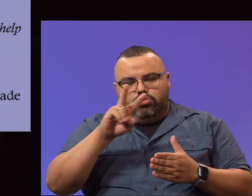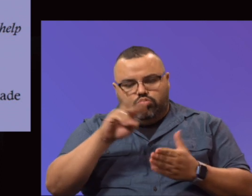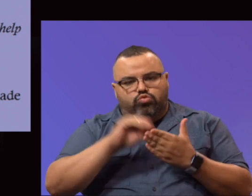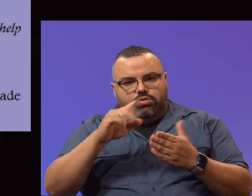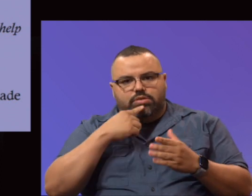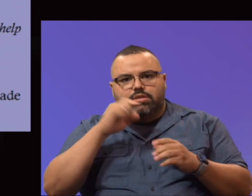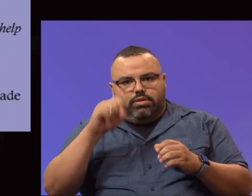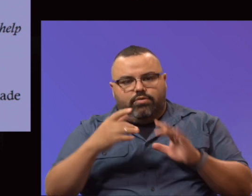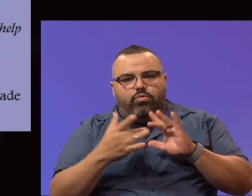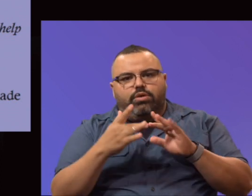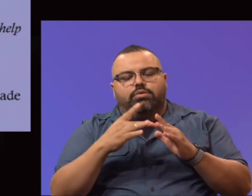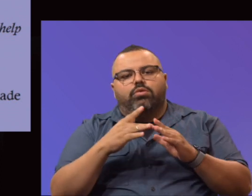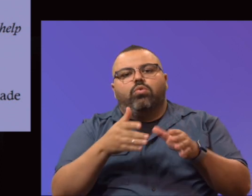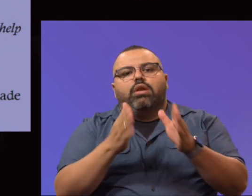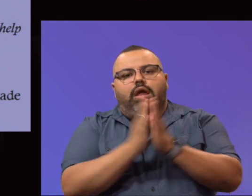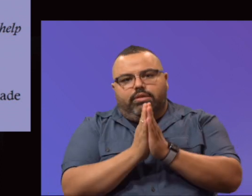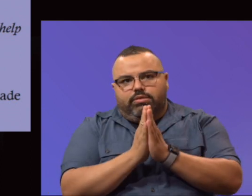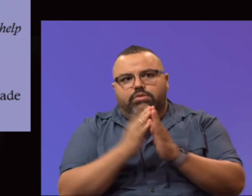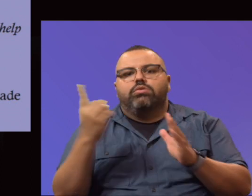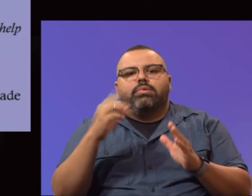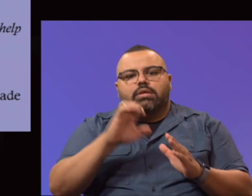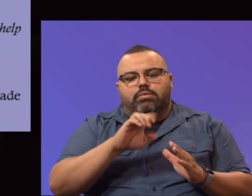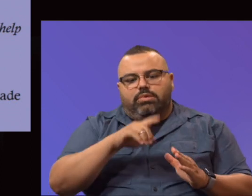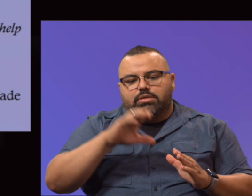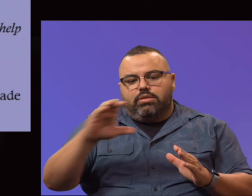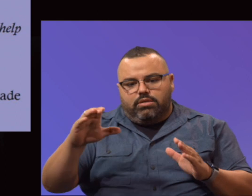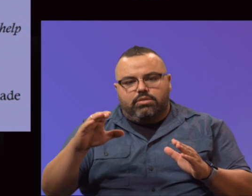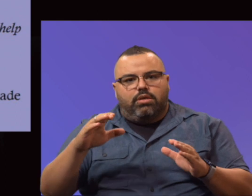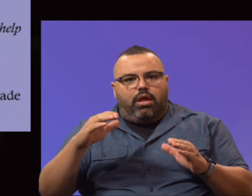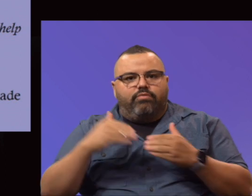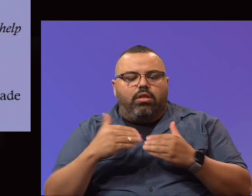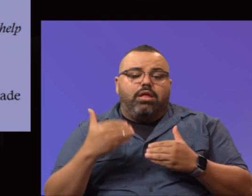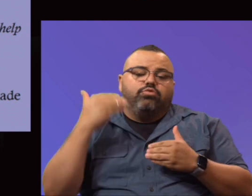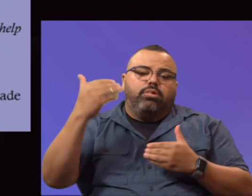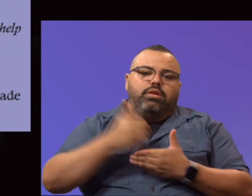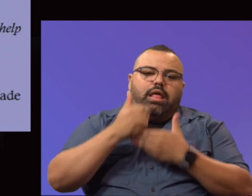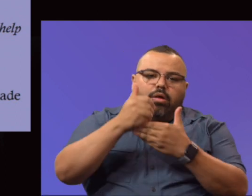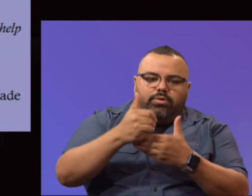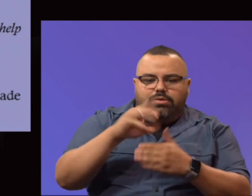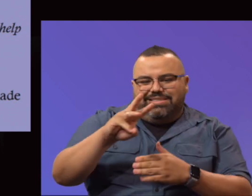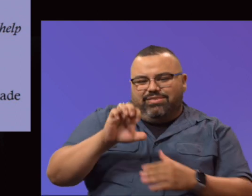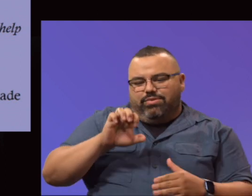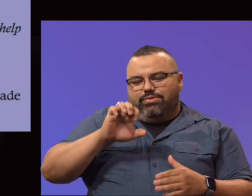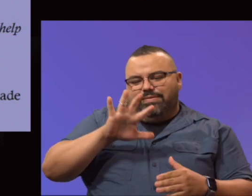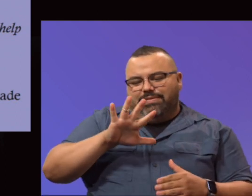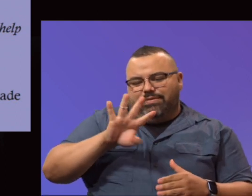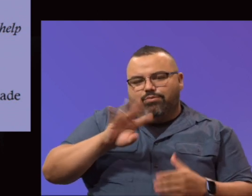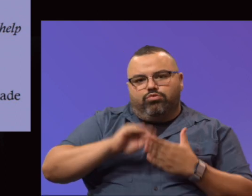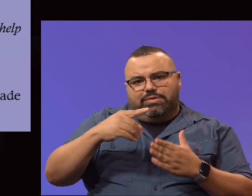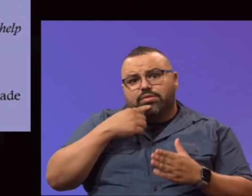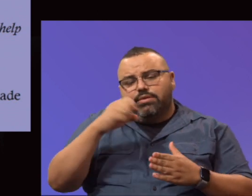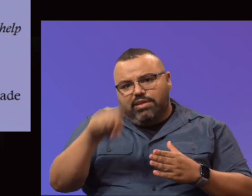our outreach and contact. When asked, is there something that EPCC has gone the extra mile to help you with? 654 students